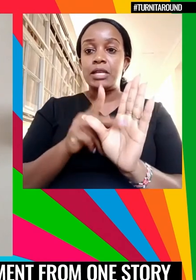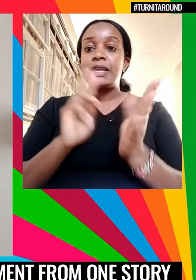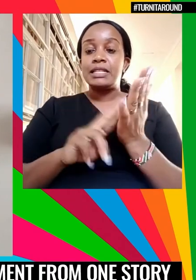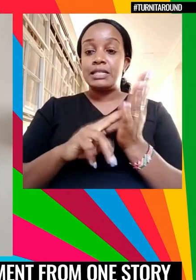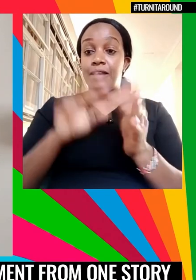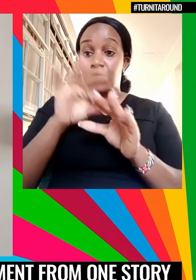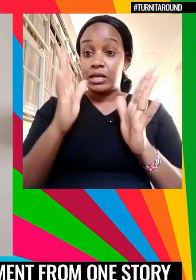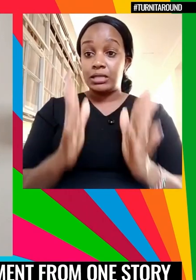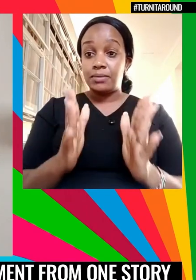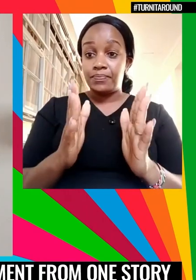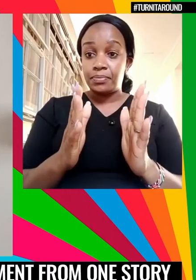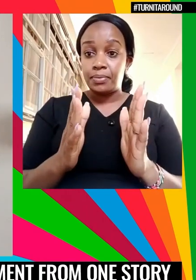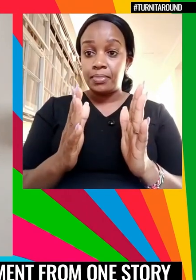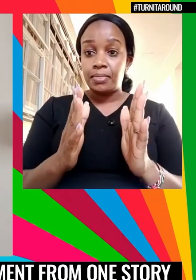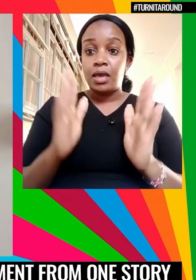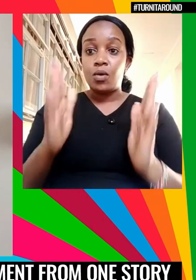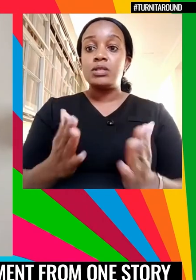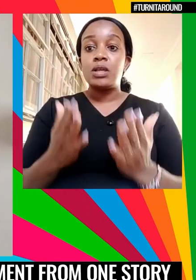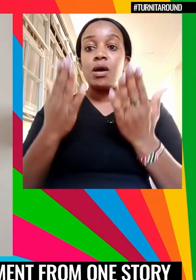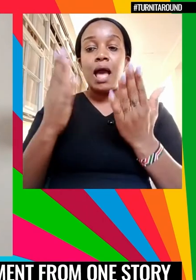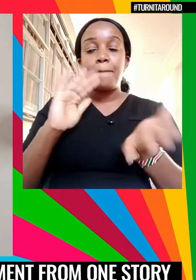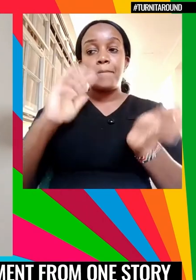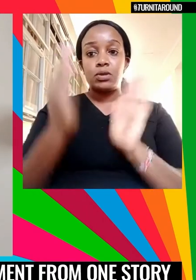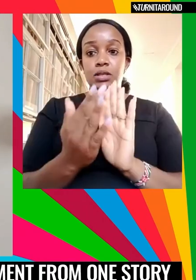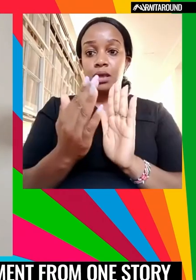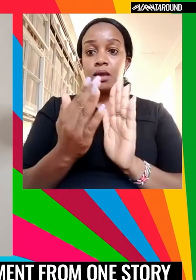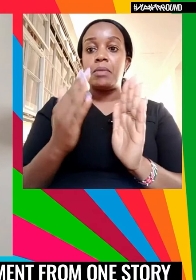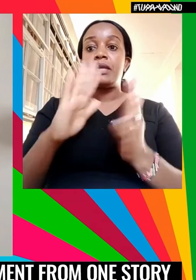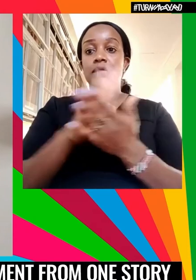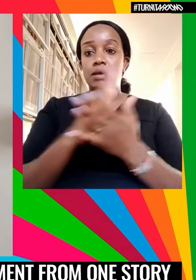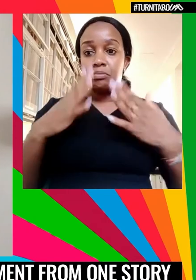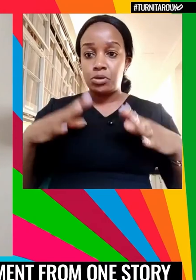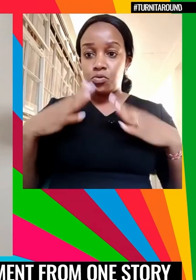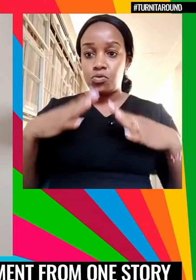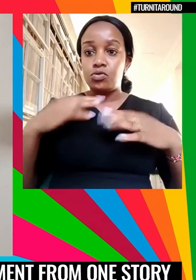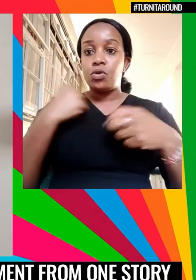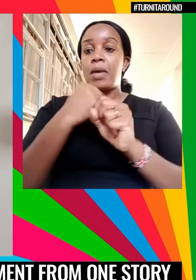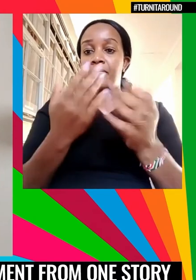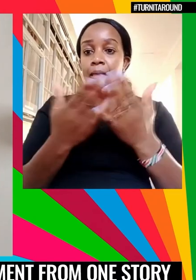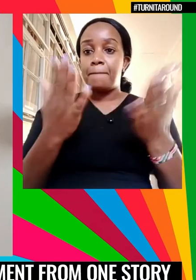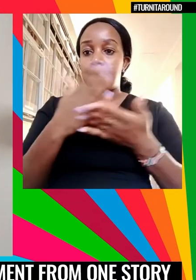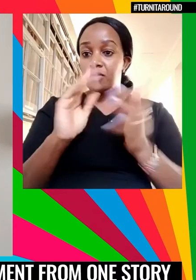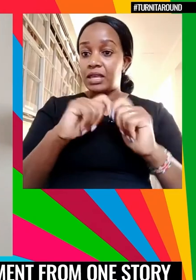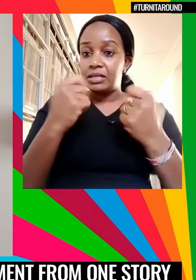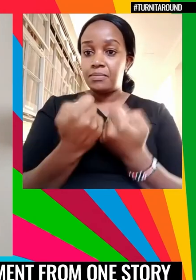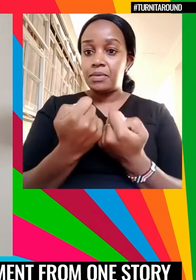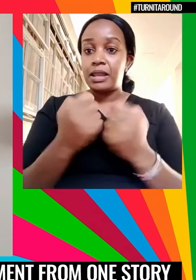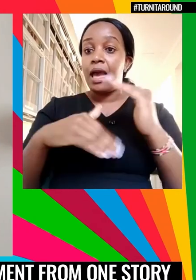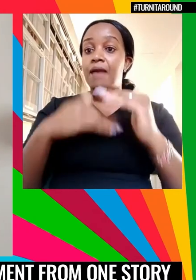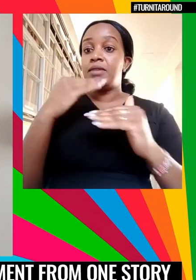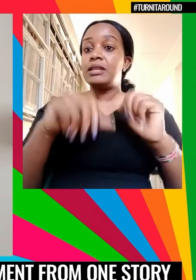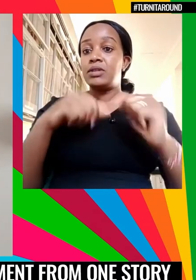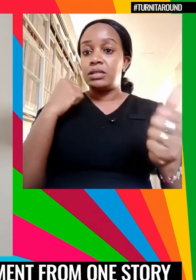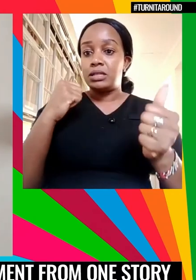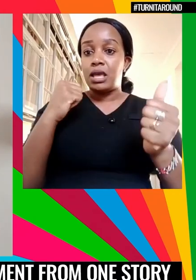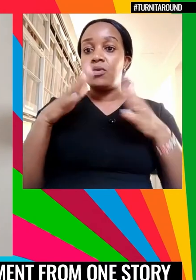approached and offered bribed to register underage children to make them eligible to vote. And for refusing, I was sexually violated.